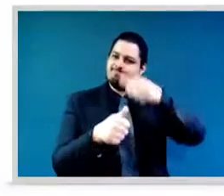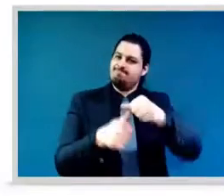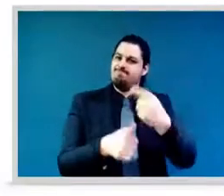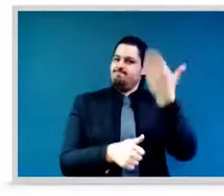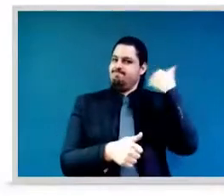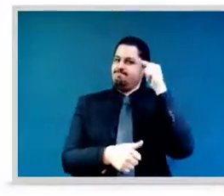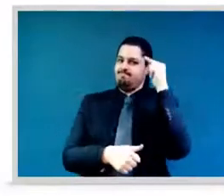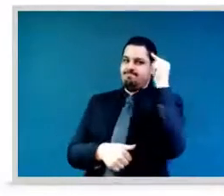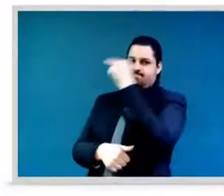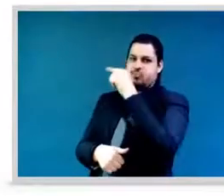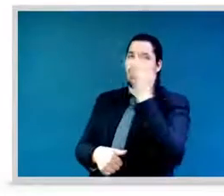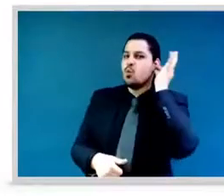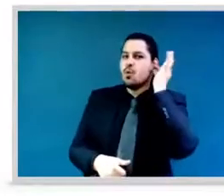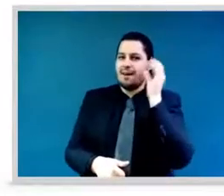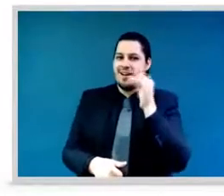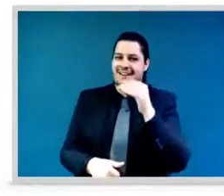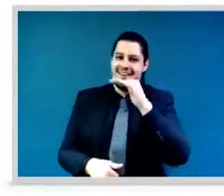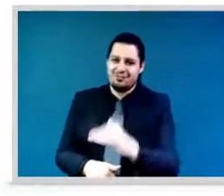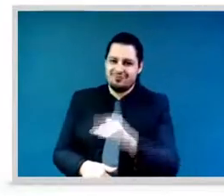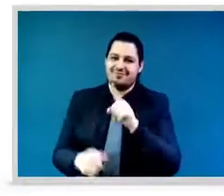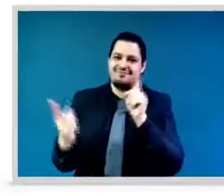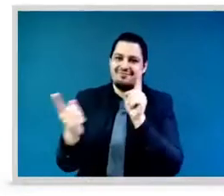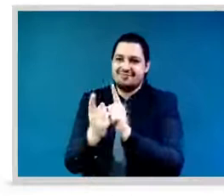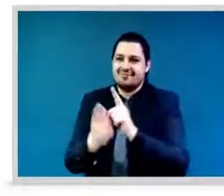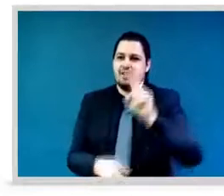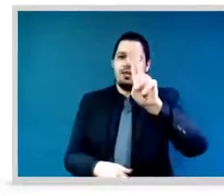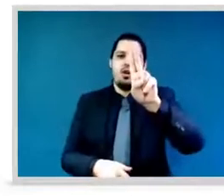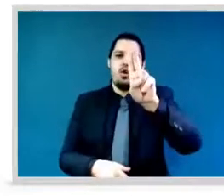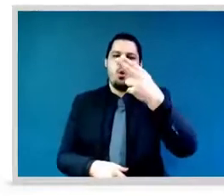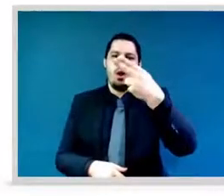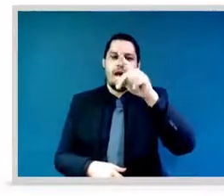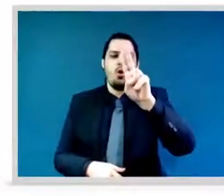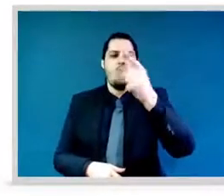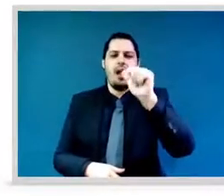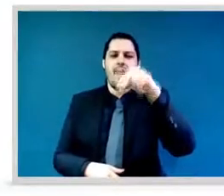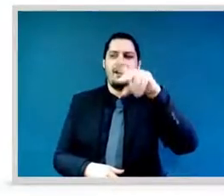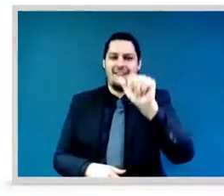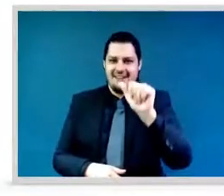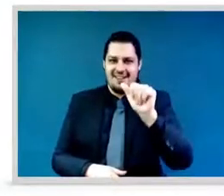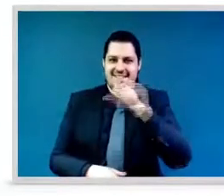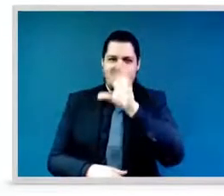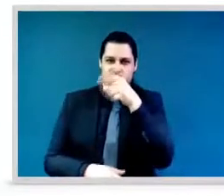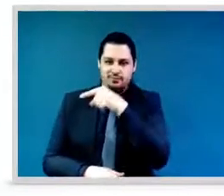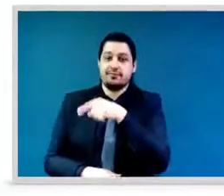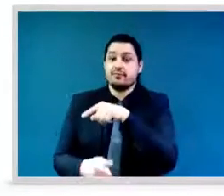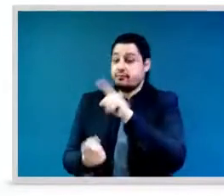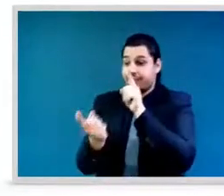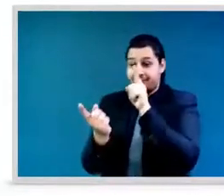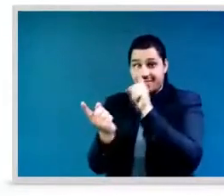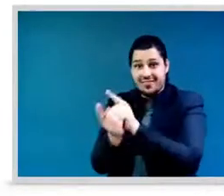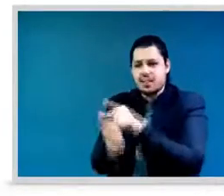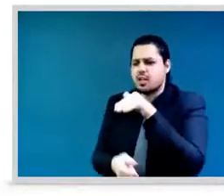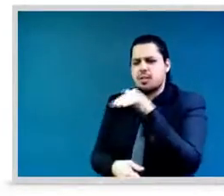not wearing a school uniform makes girls potential marriage targets and also makes them